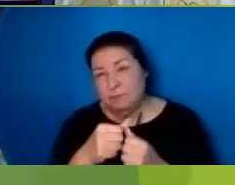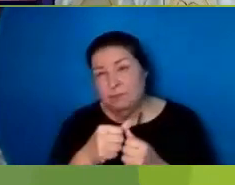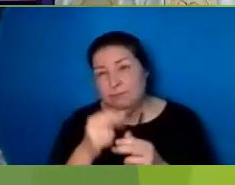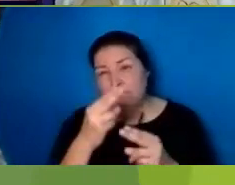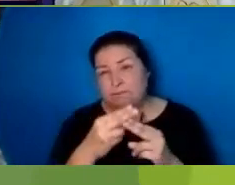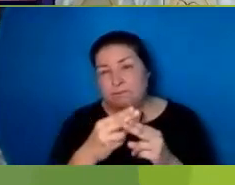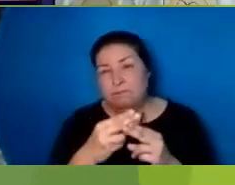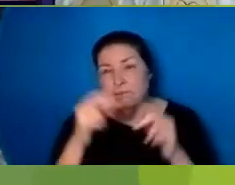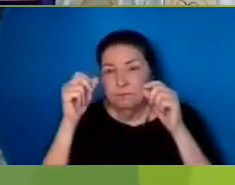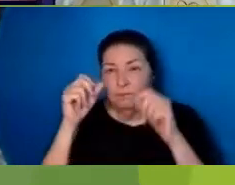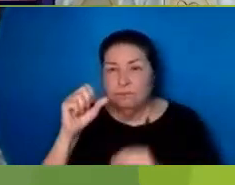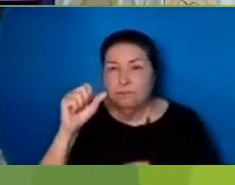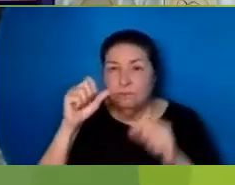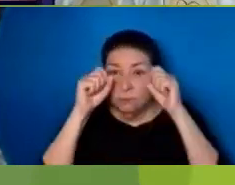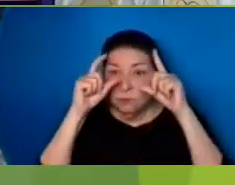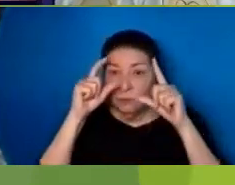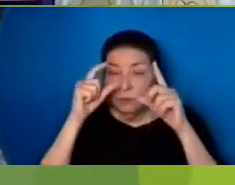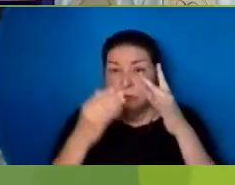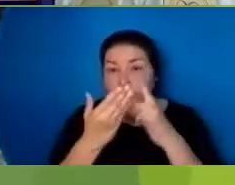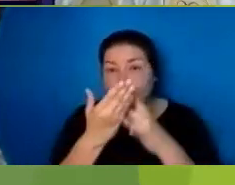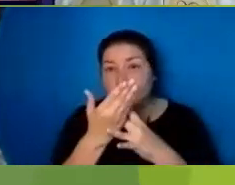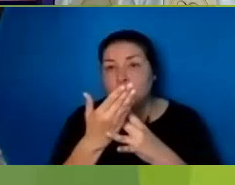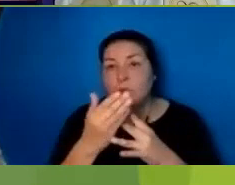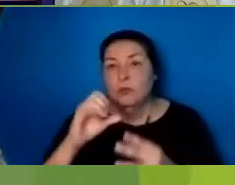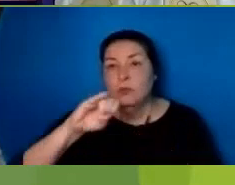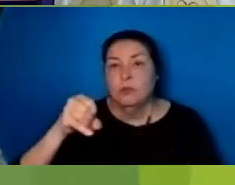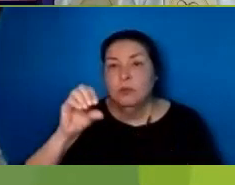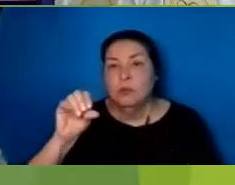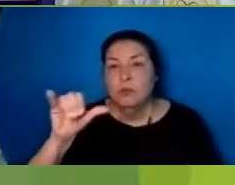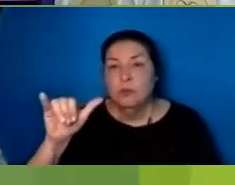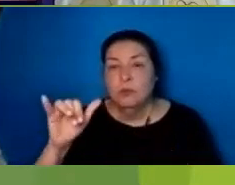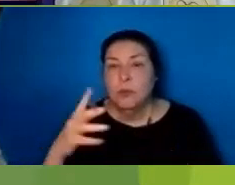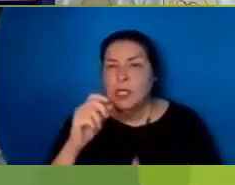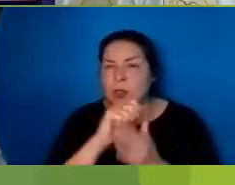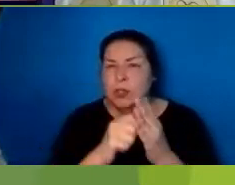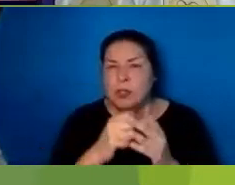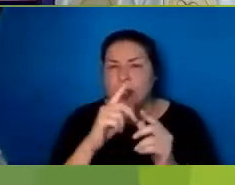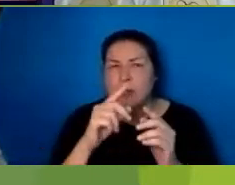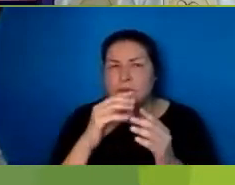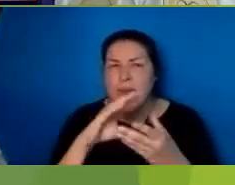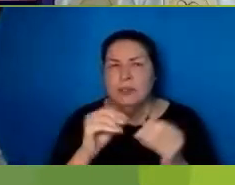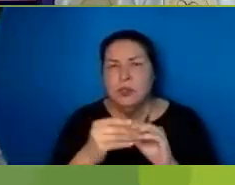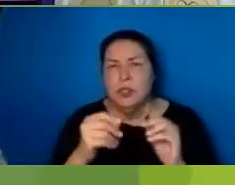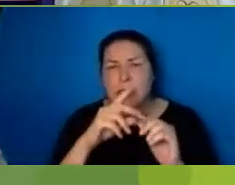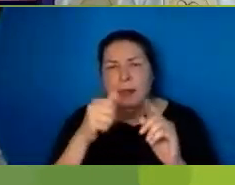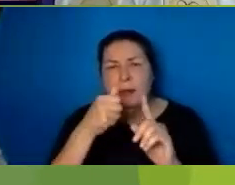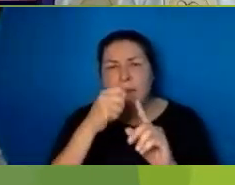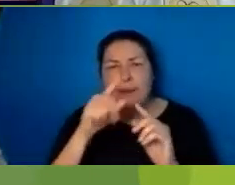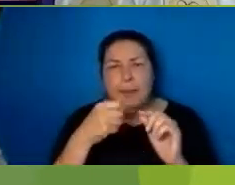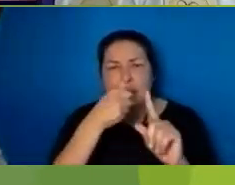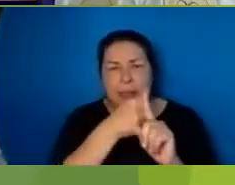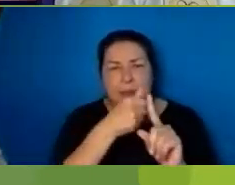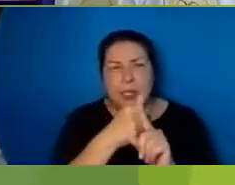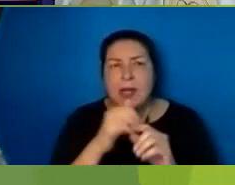Surprised by Joy Written as an autobiography Of how an atheistic Oxford Don